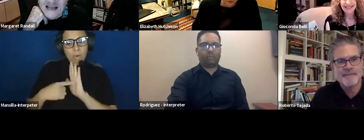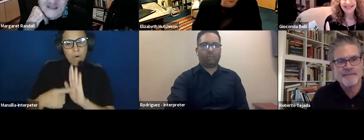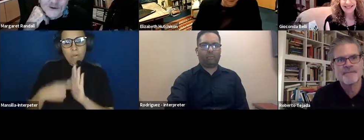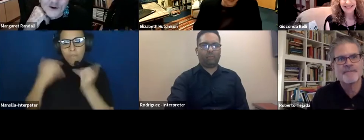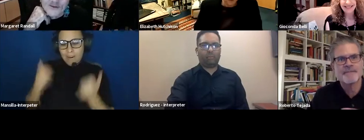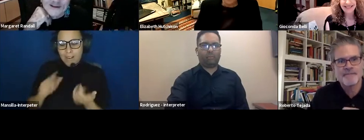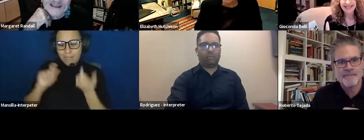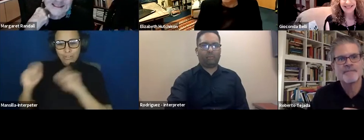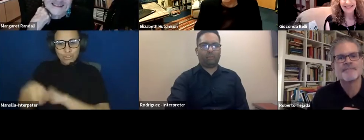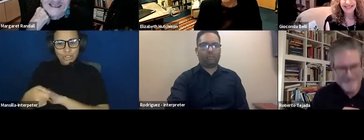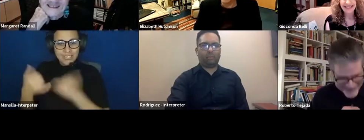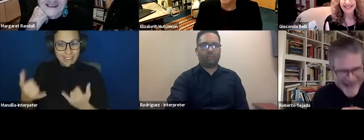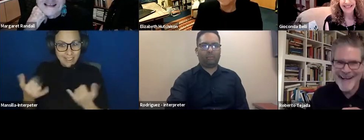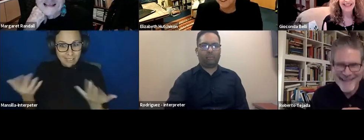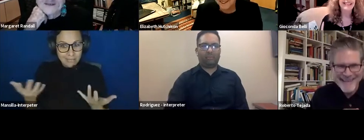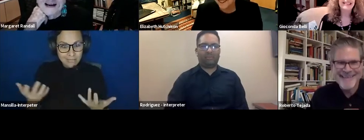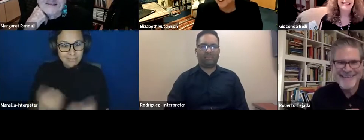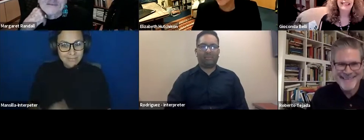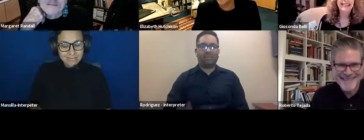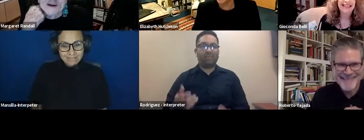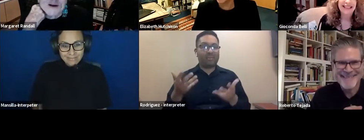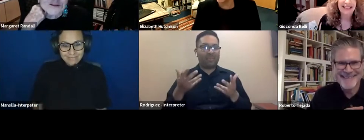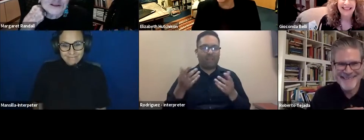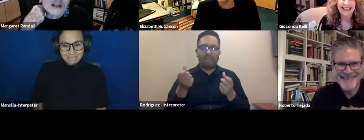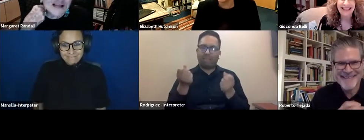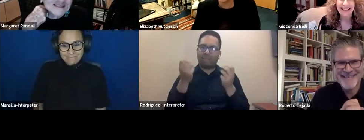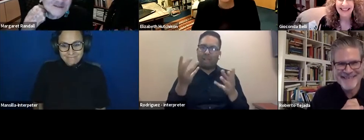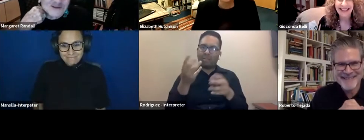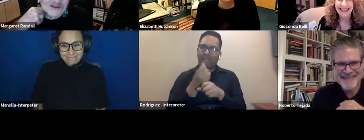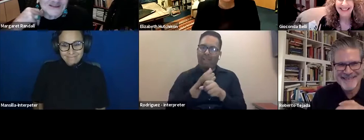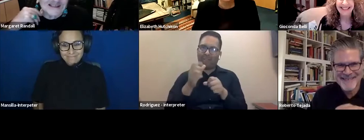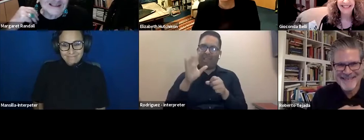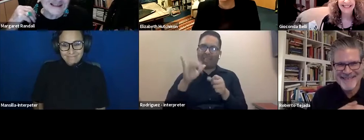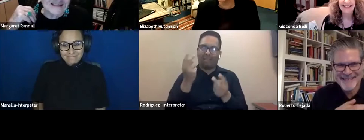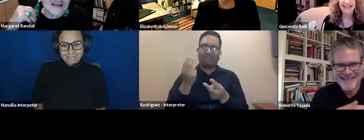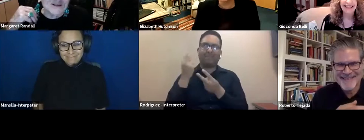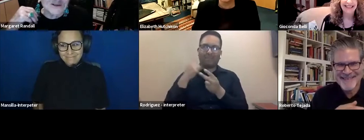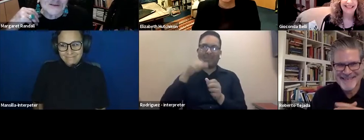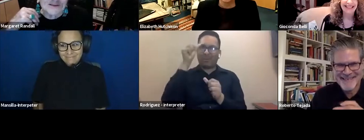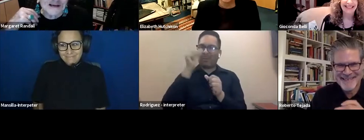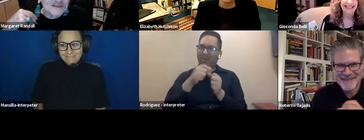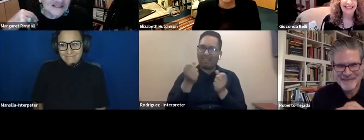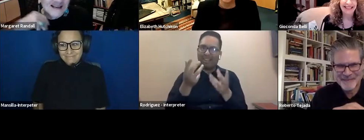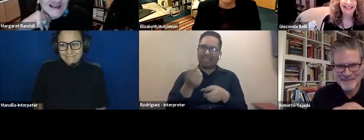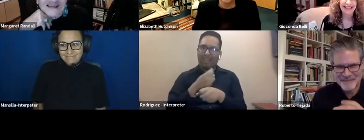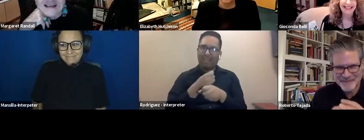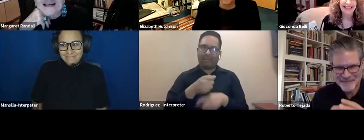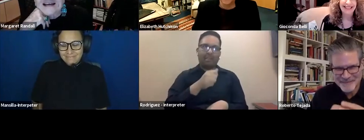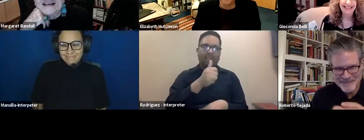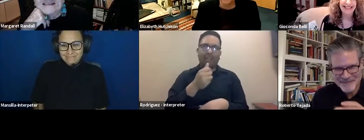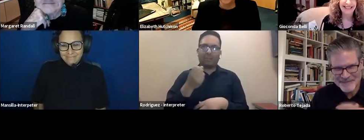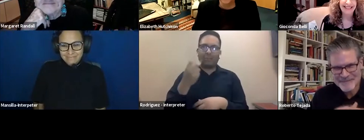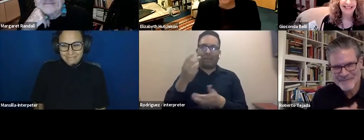Lots of coffee. That's what I remember. Lots of coffee, like 10 or 12 cups a day.